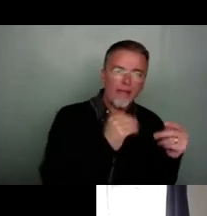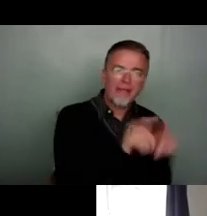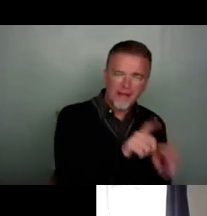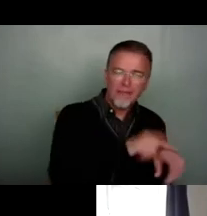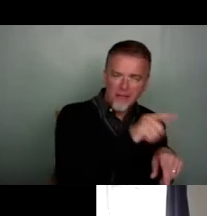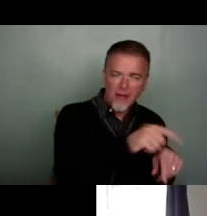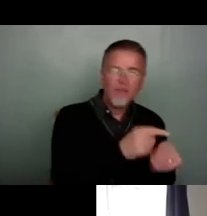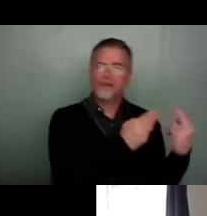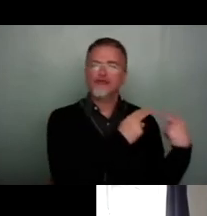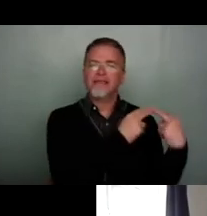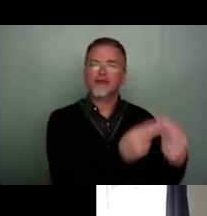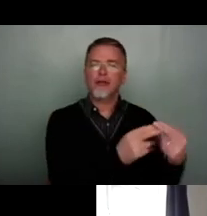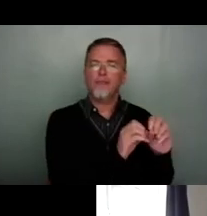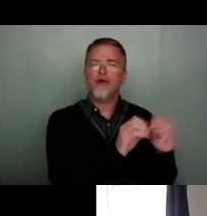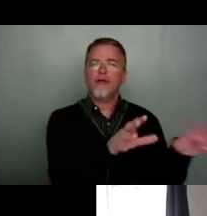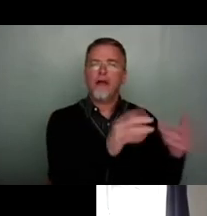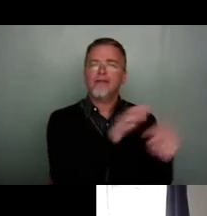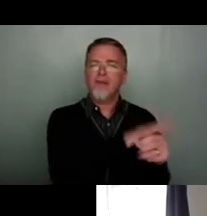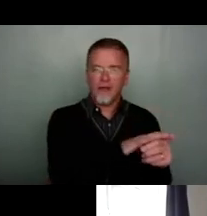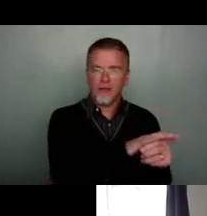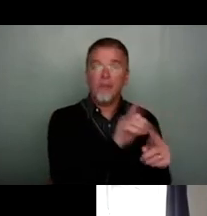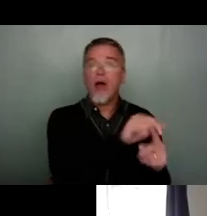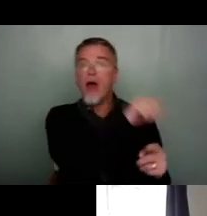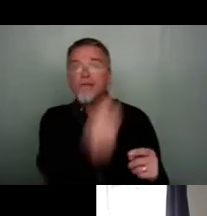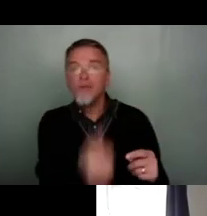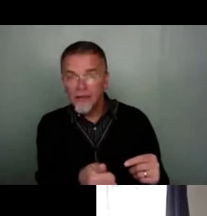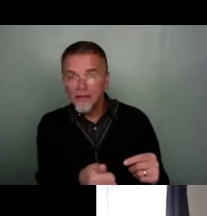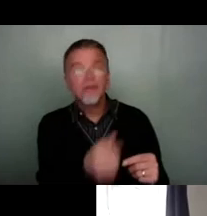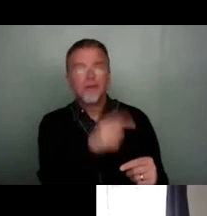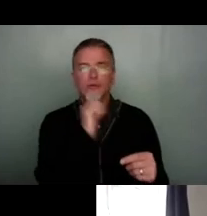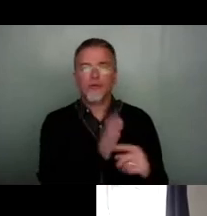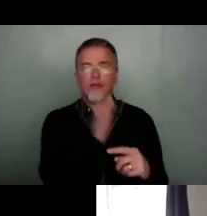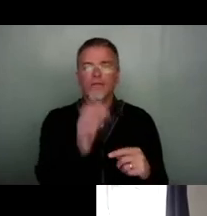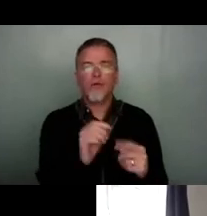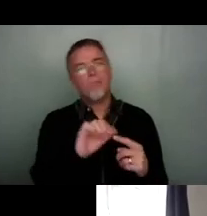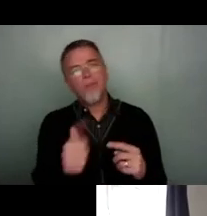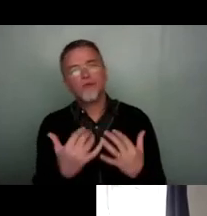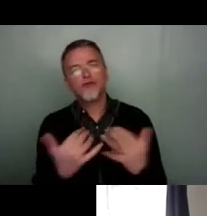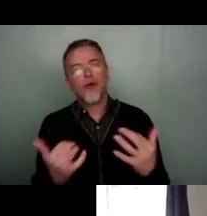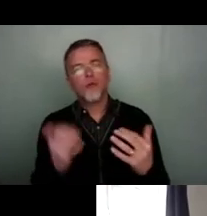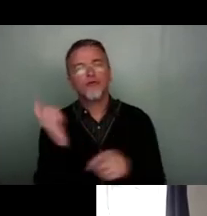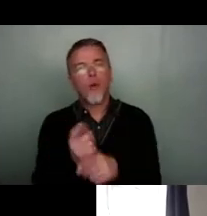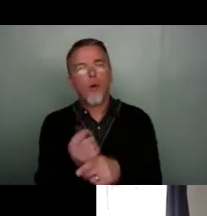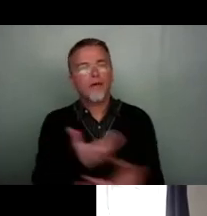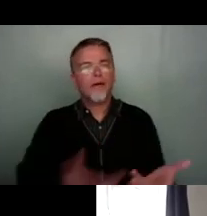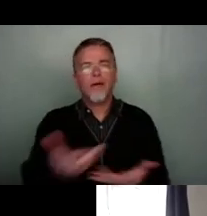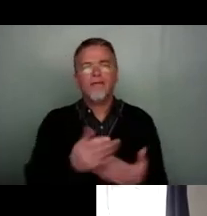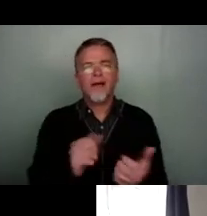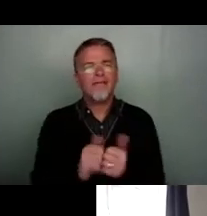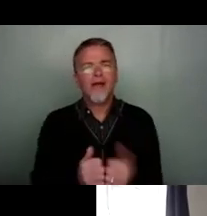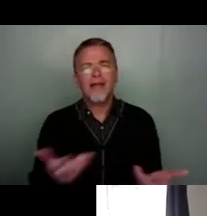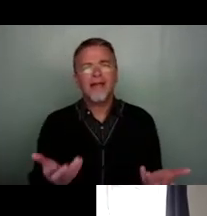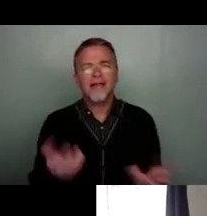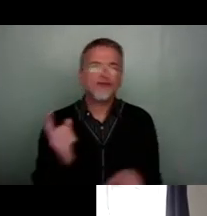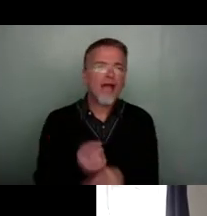traditional broadcaster type environment. Afterwards, you know, you're able to go and do a post-show talk, which was a very friendly kind of